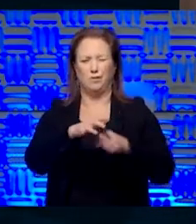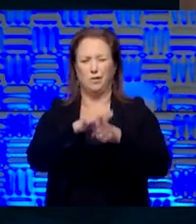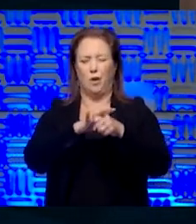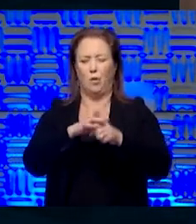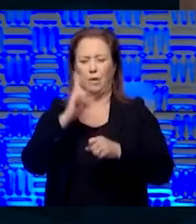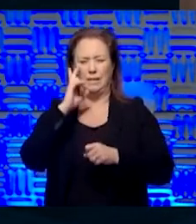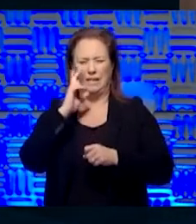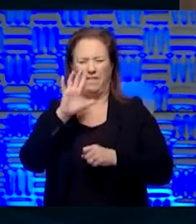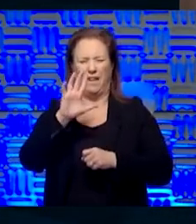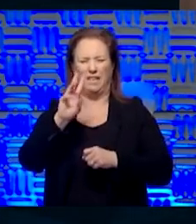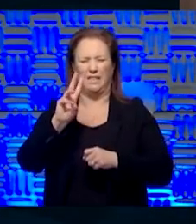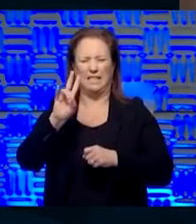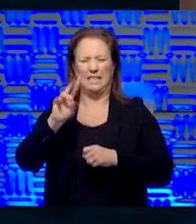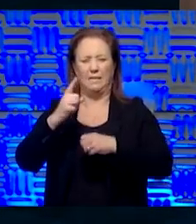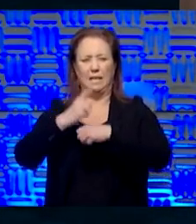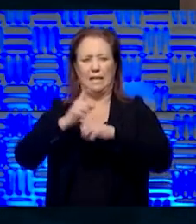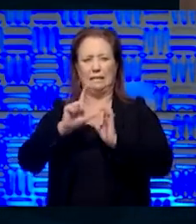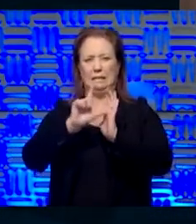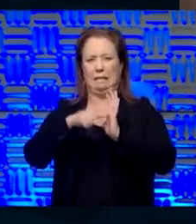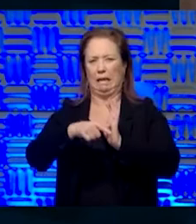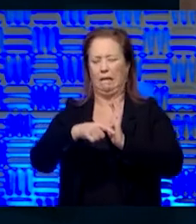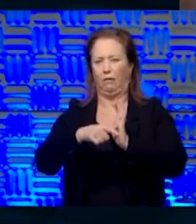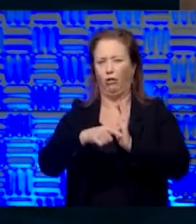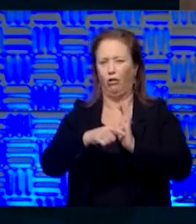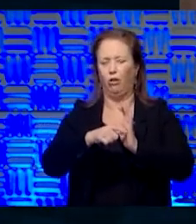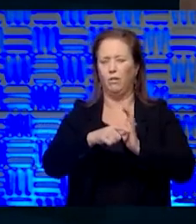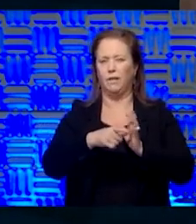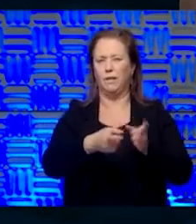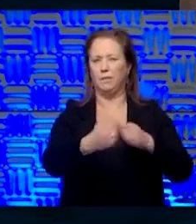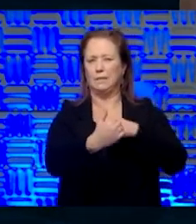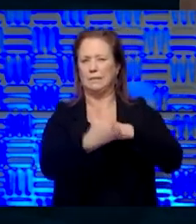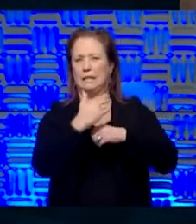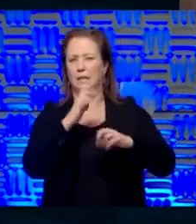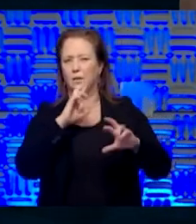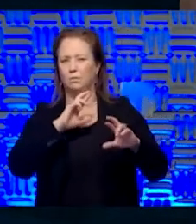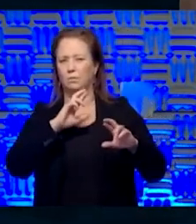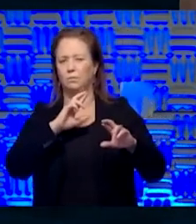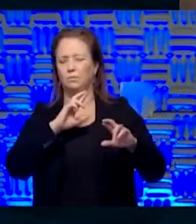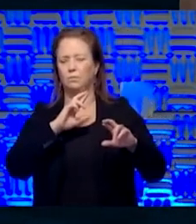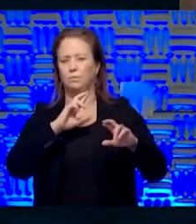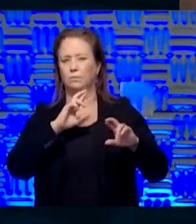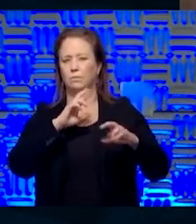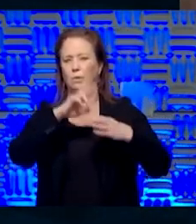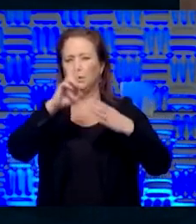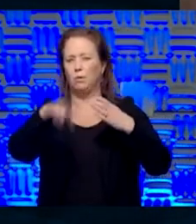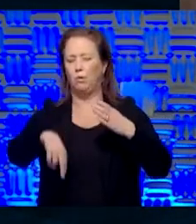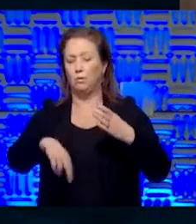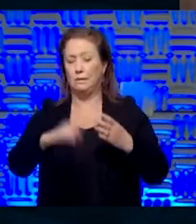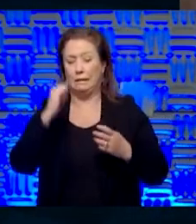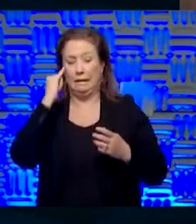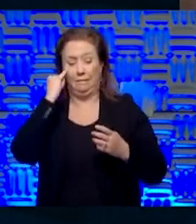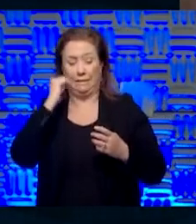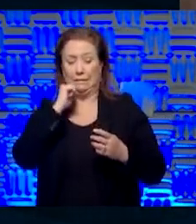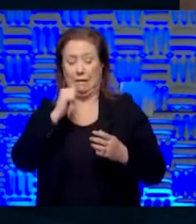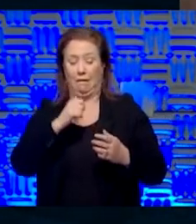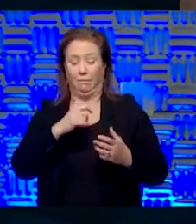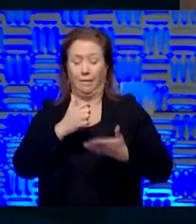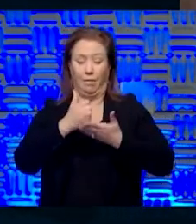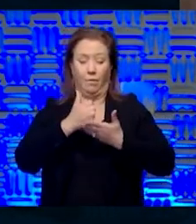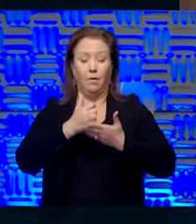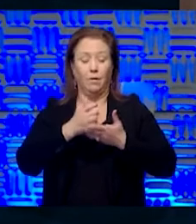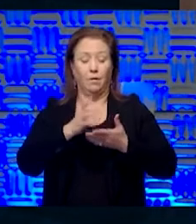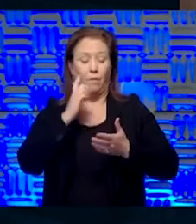seeing five, six, seven day turnaround. And, and if, if, if it's not particularly helpful in managing the patient, then